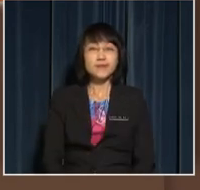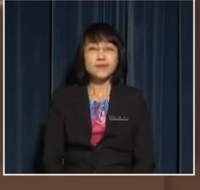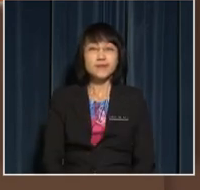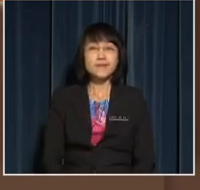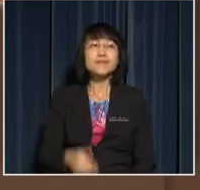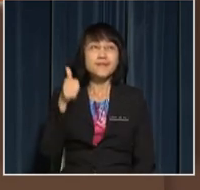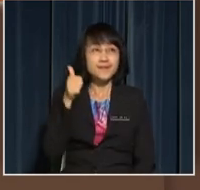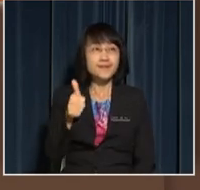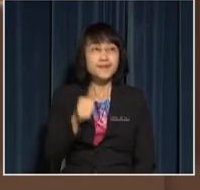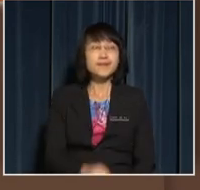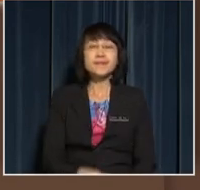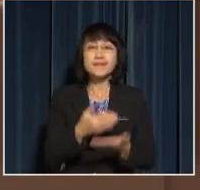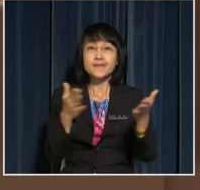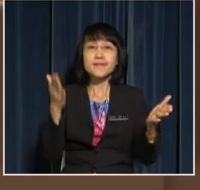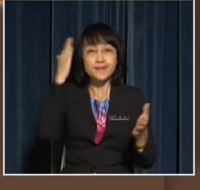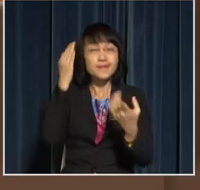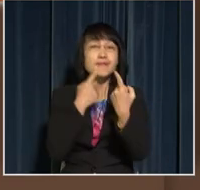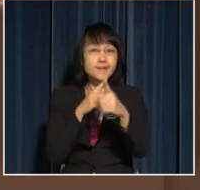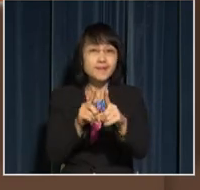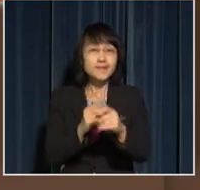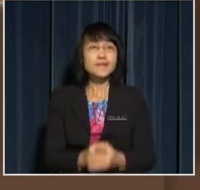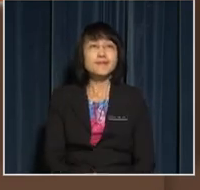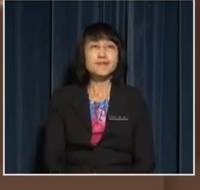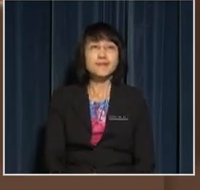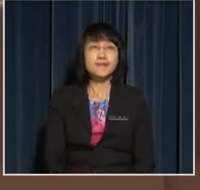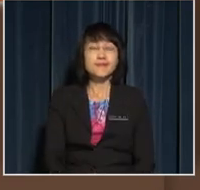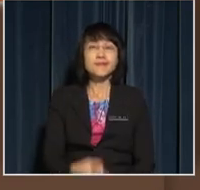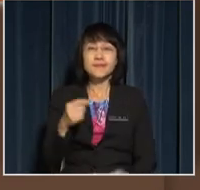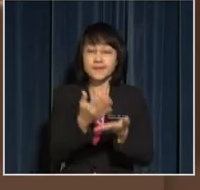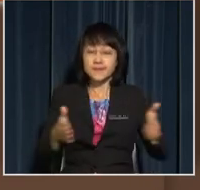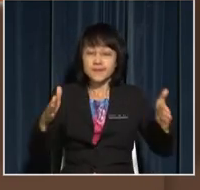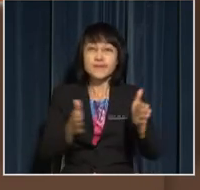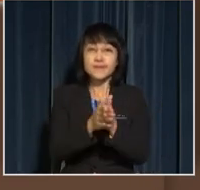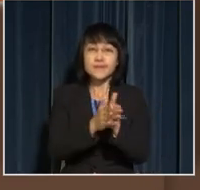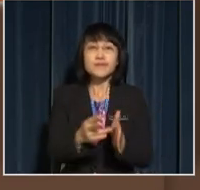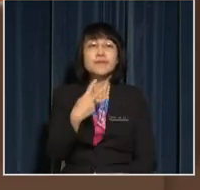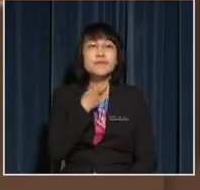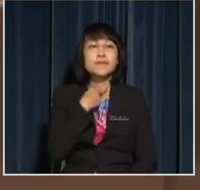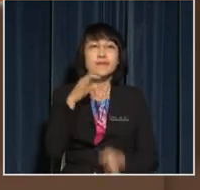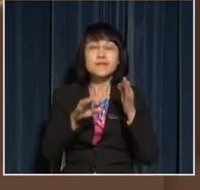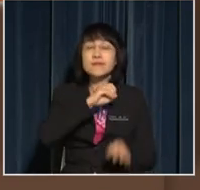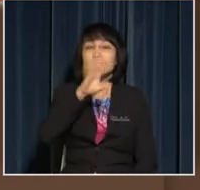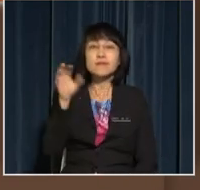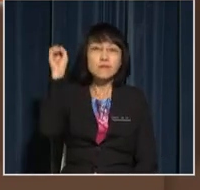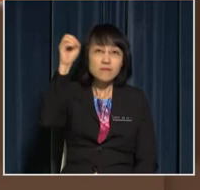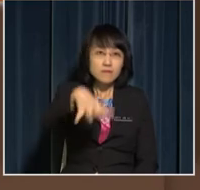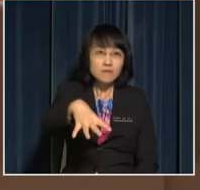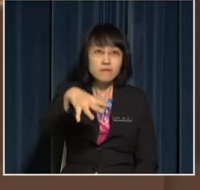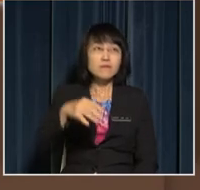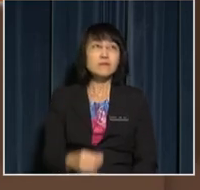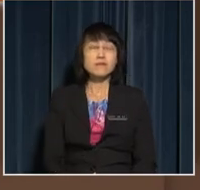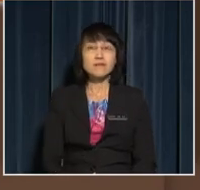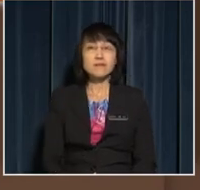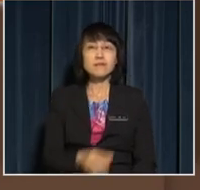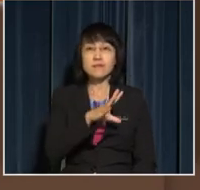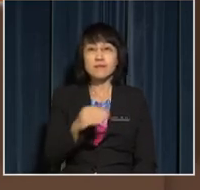Good! You know the answer, don't you? The sink would be blocked if rubbish is thrown into